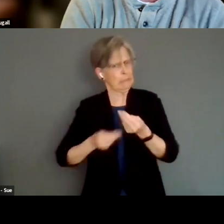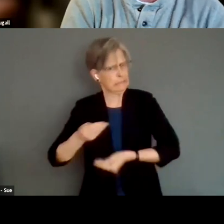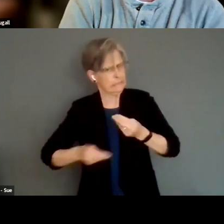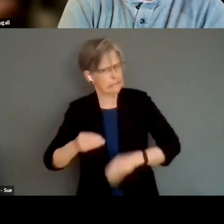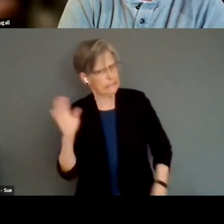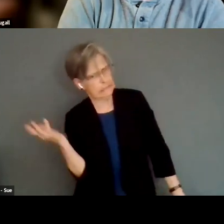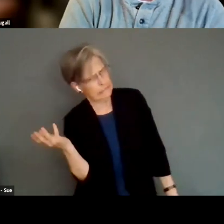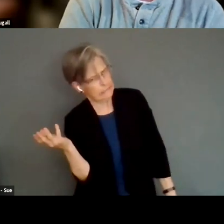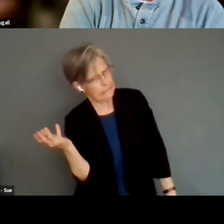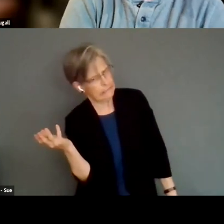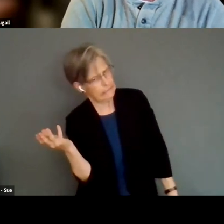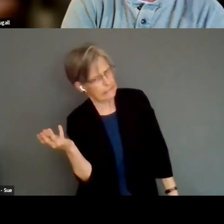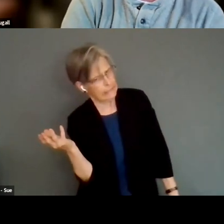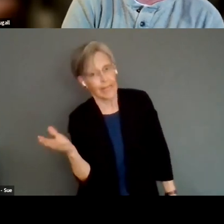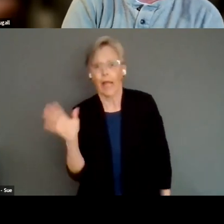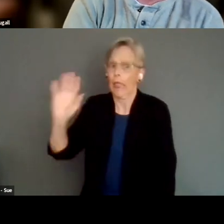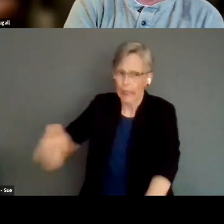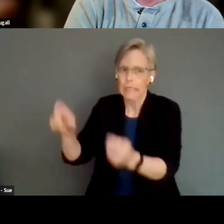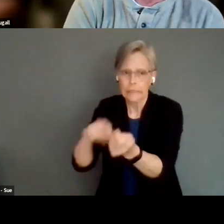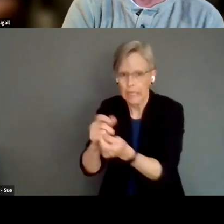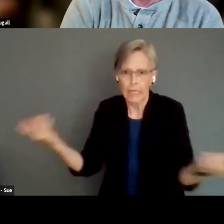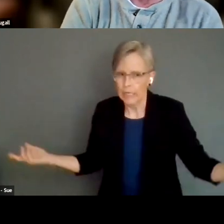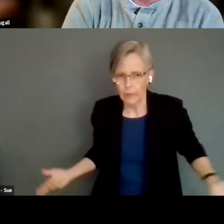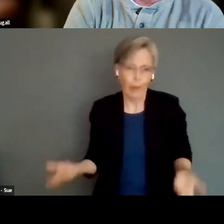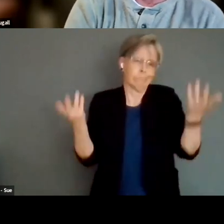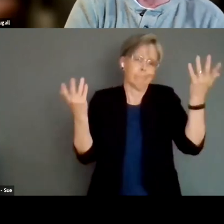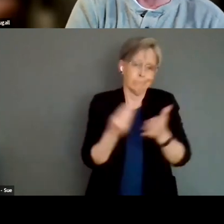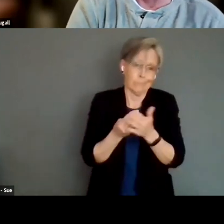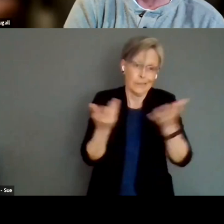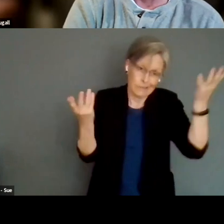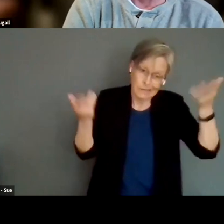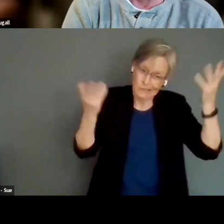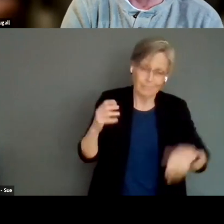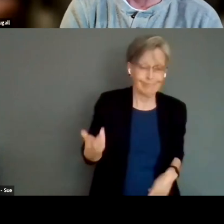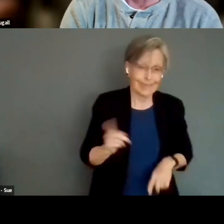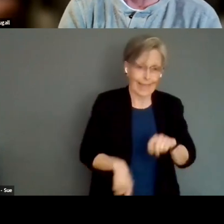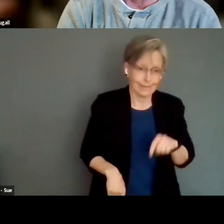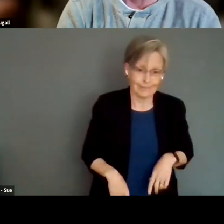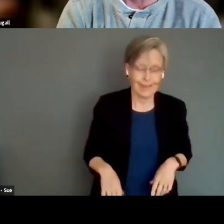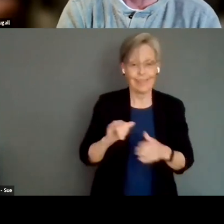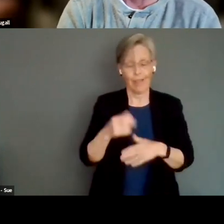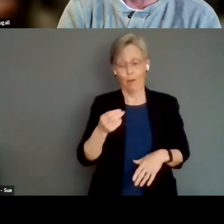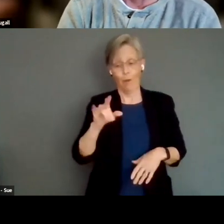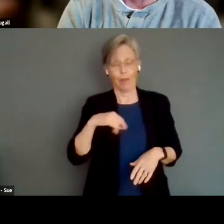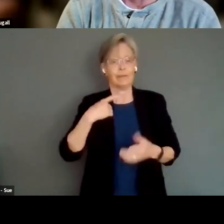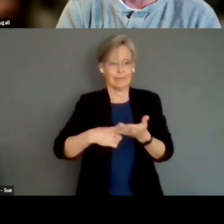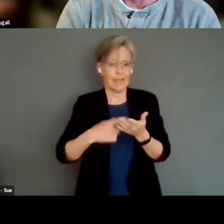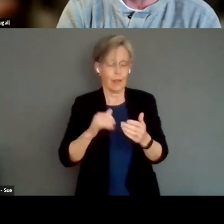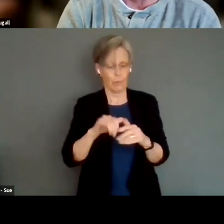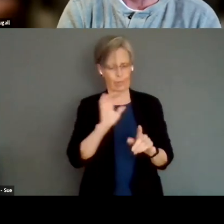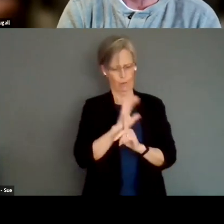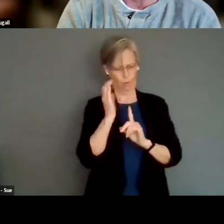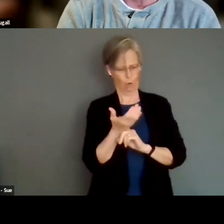Exactly. exactly. You don't, you just don't. So that's where that's why Holly and I started with this cultural model of